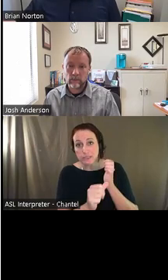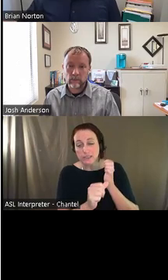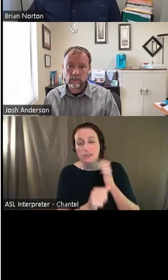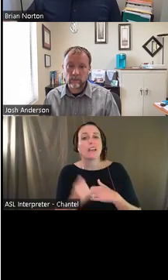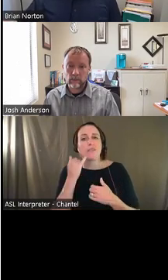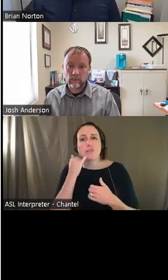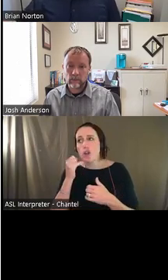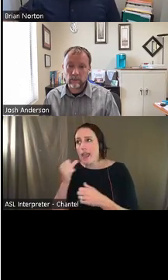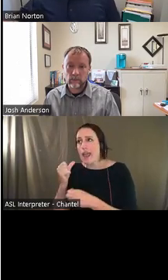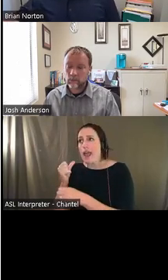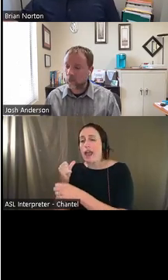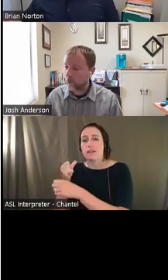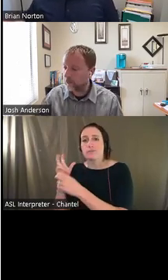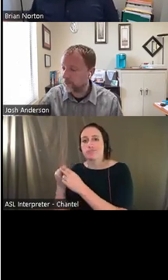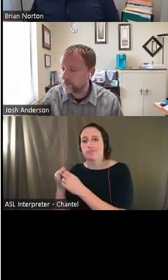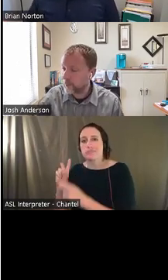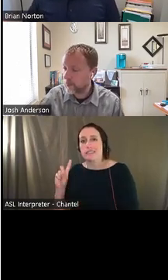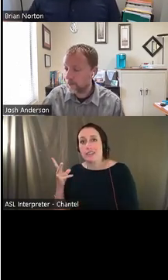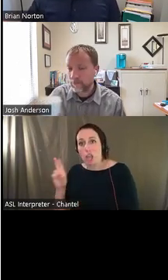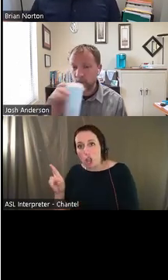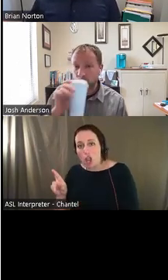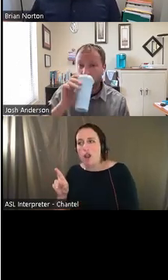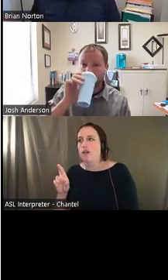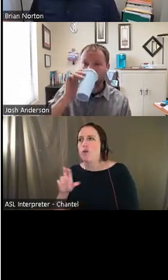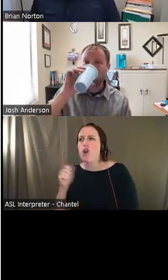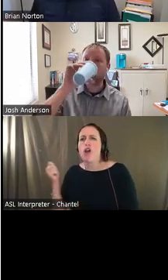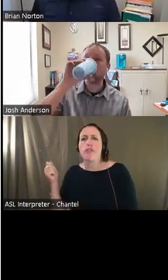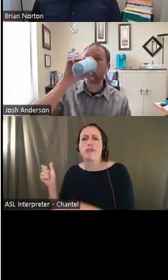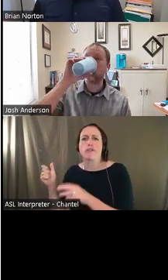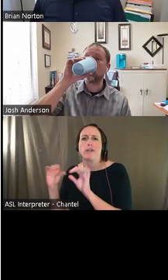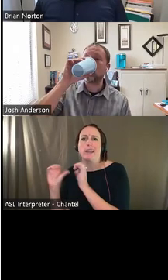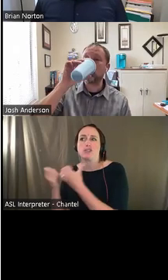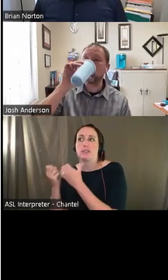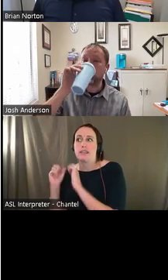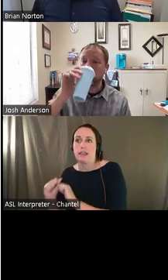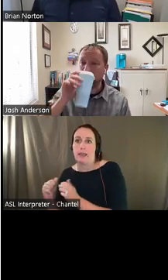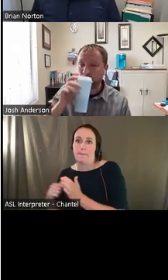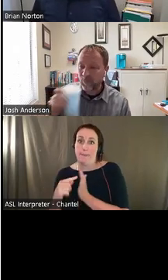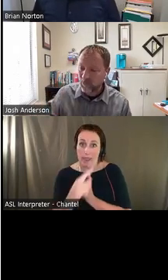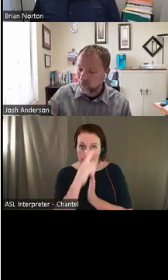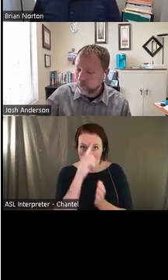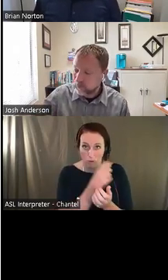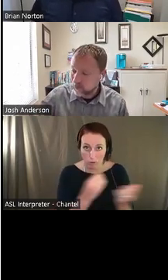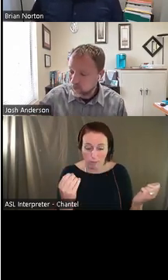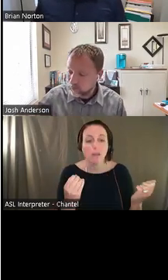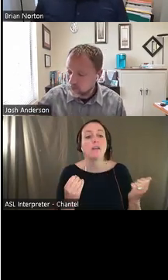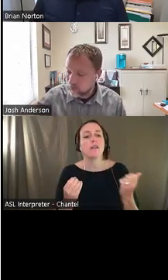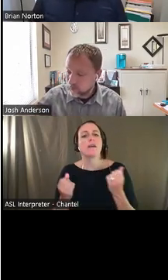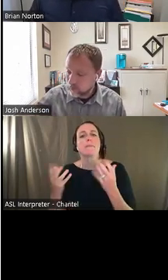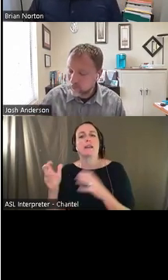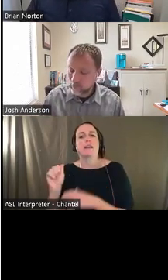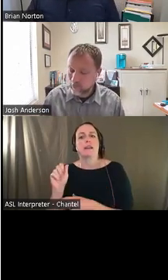or another funding service or funding source, um, a lot of state AT programs or